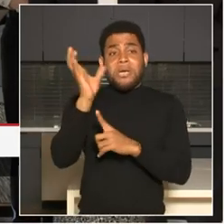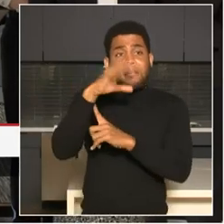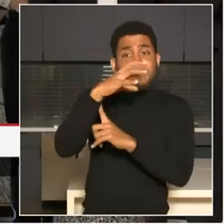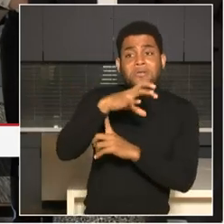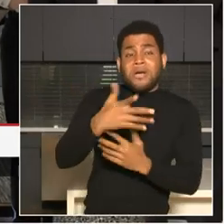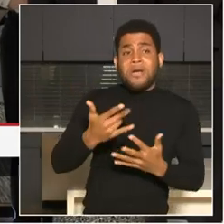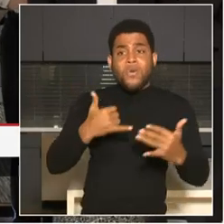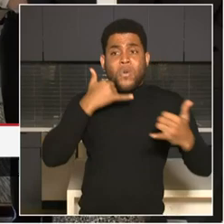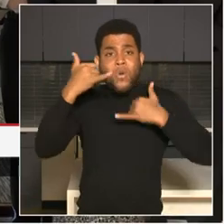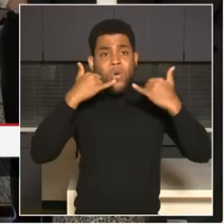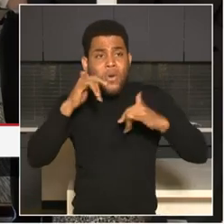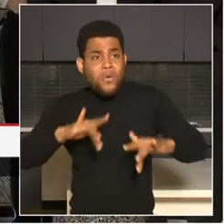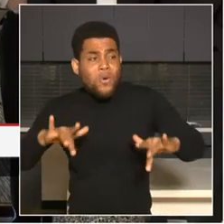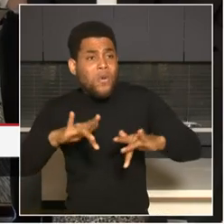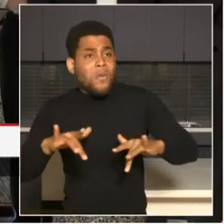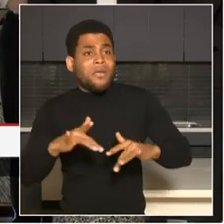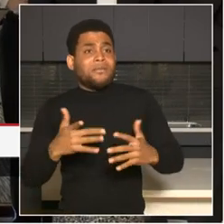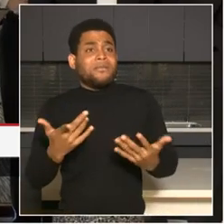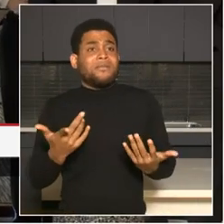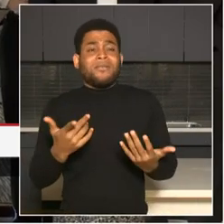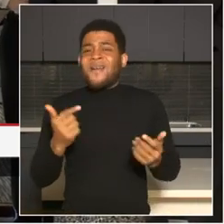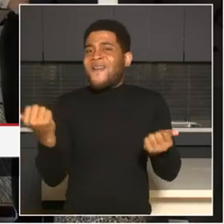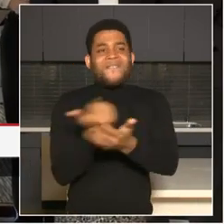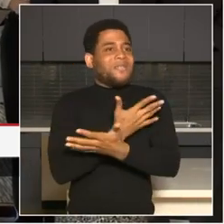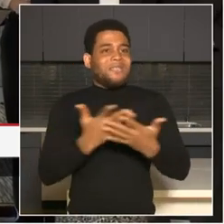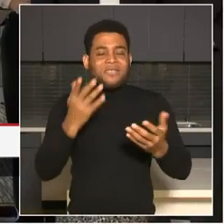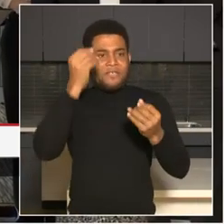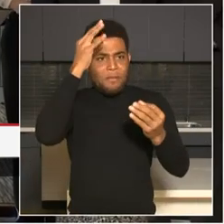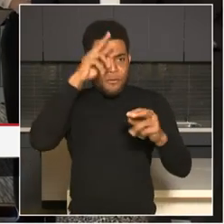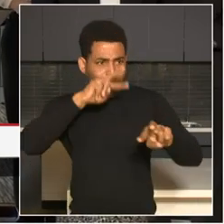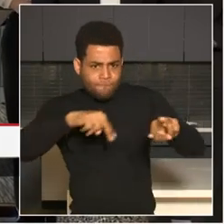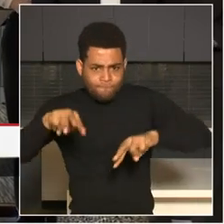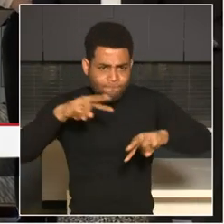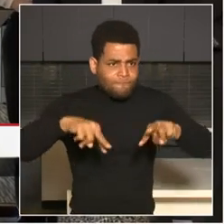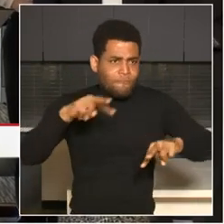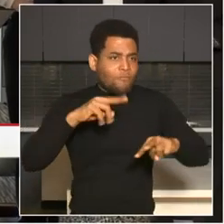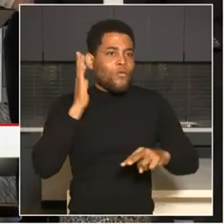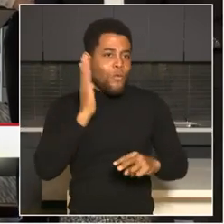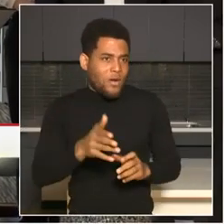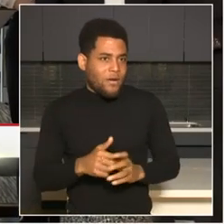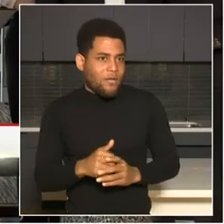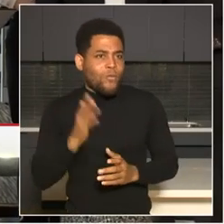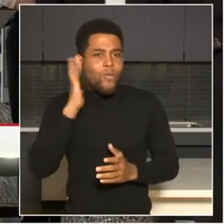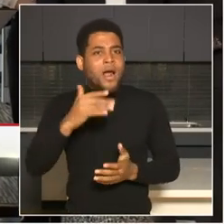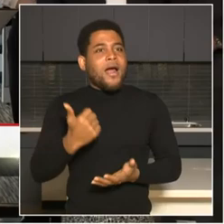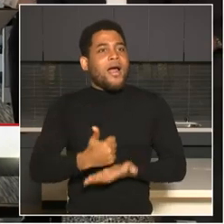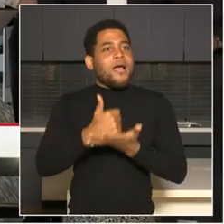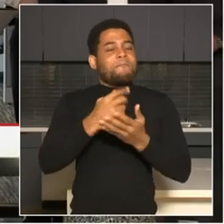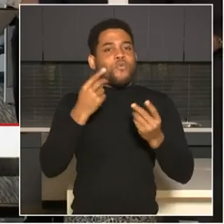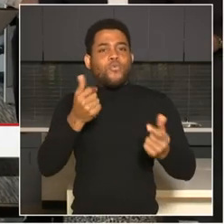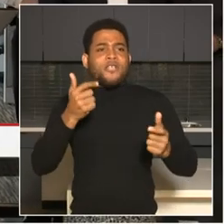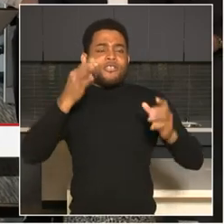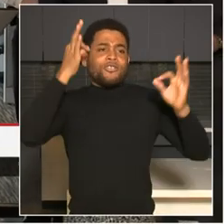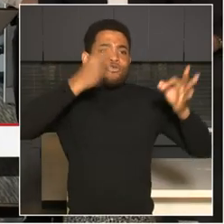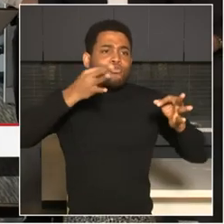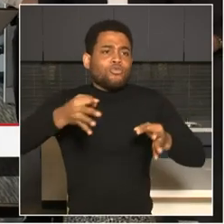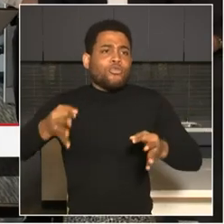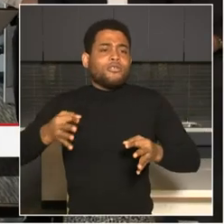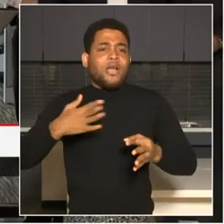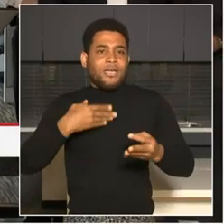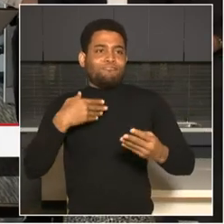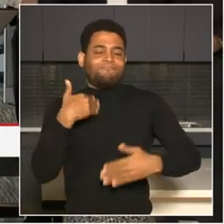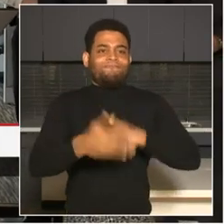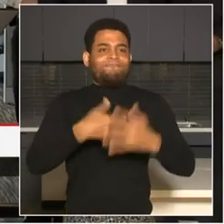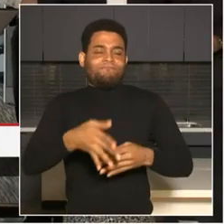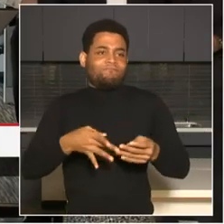is to enhance situational awareness, facilitate quick decision-making, and improve the overall efficiency of our crime prevention